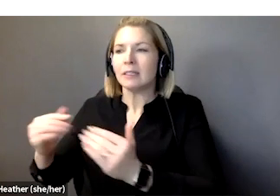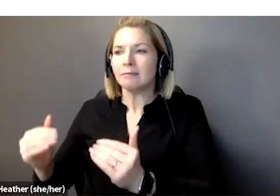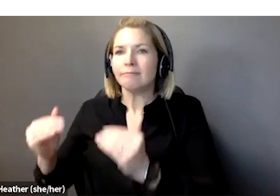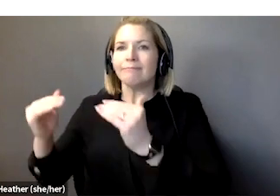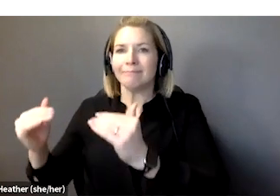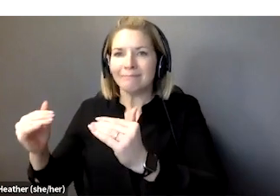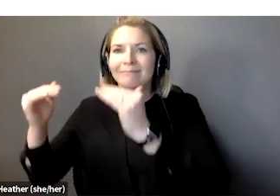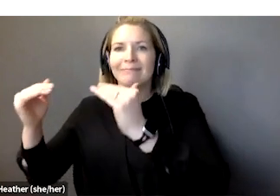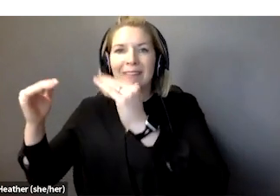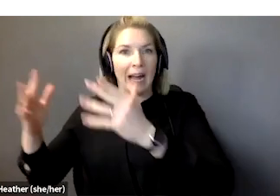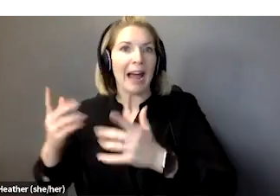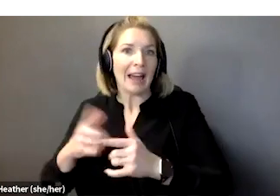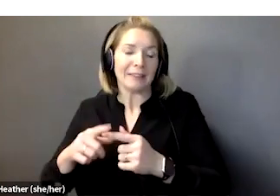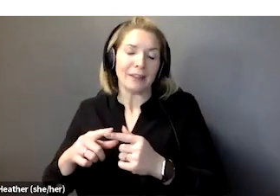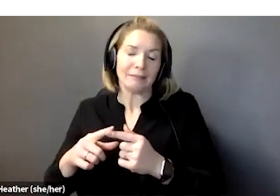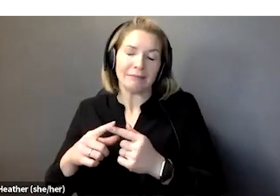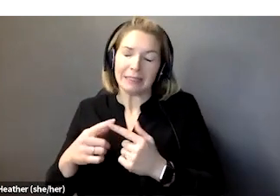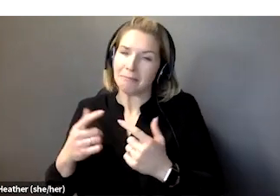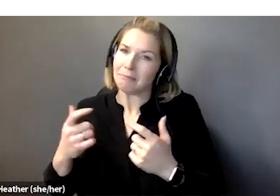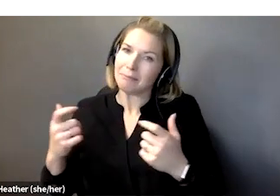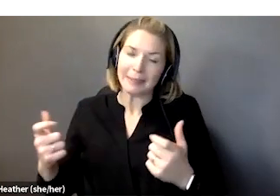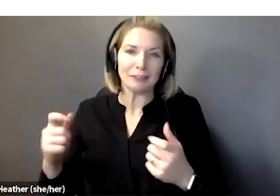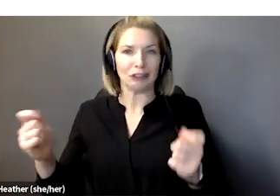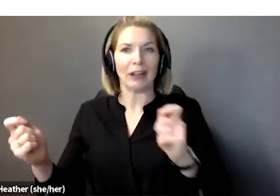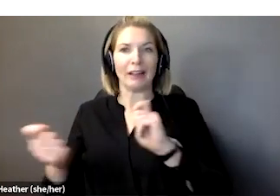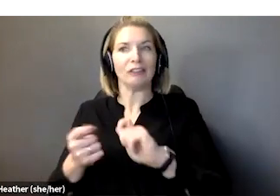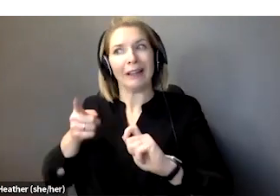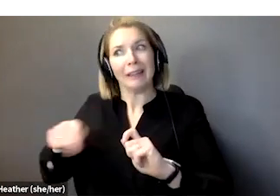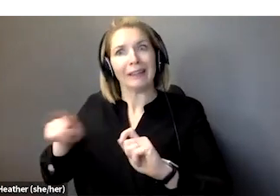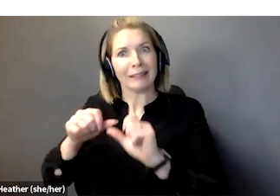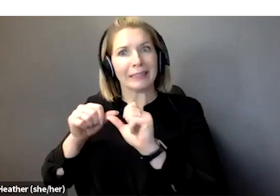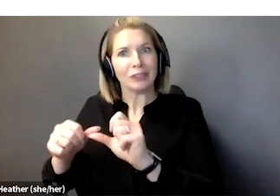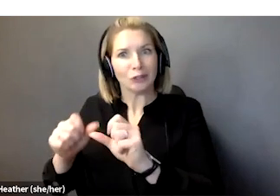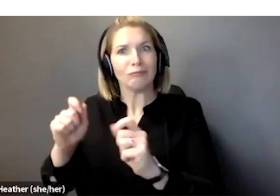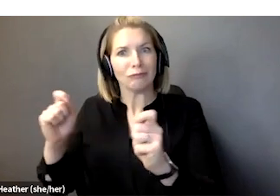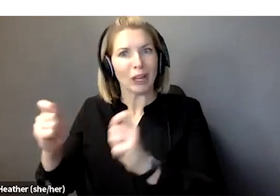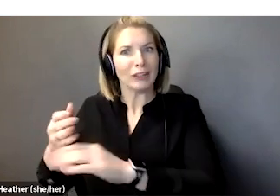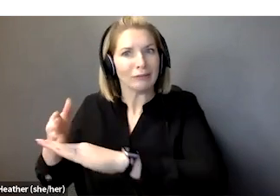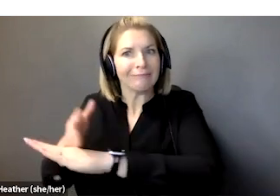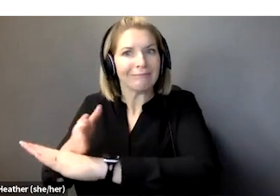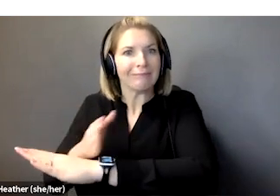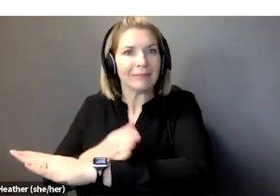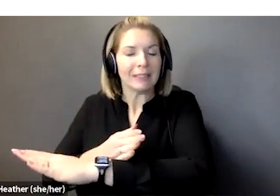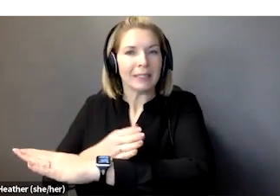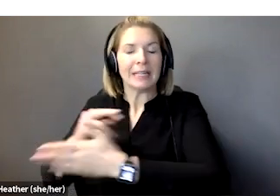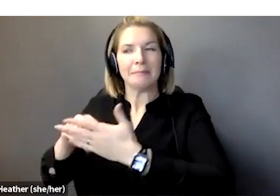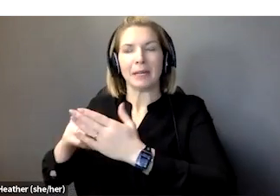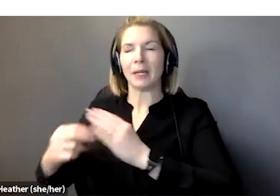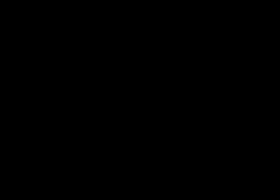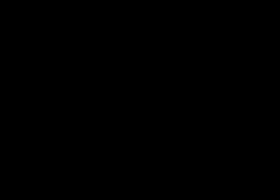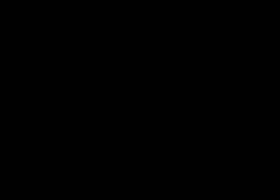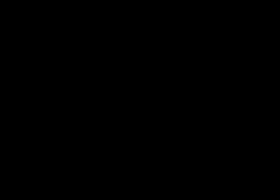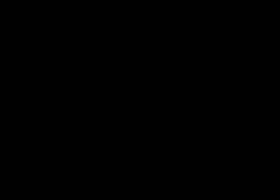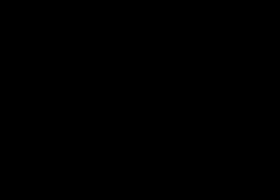did make enormous progress and continues to do that. So I think that's a very inspiring role model for us in Canada.